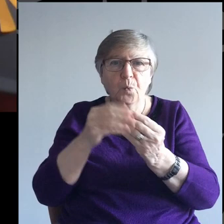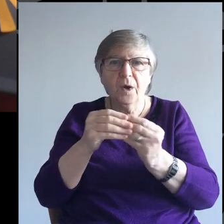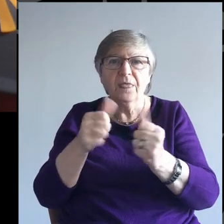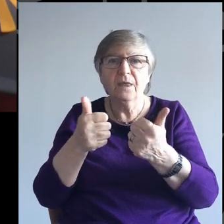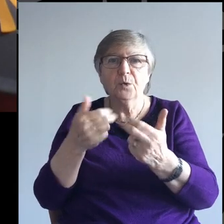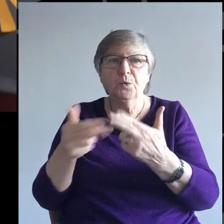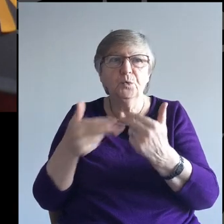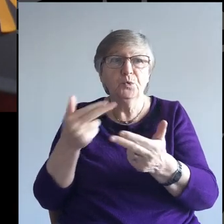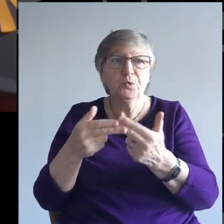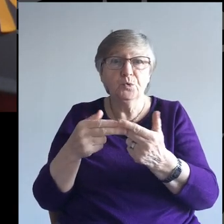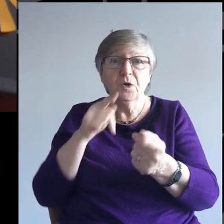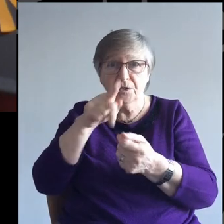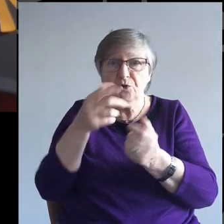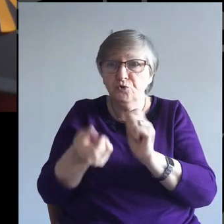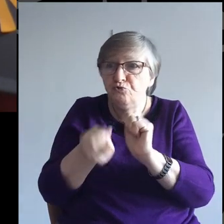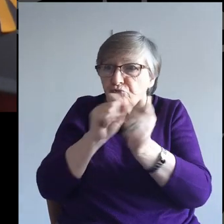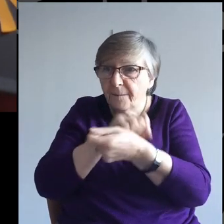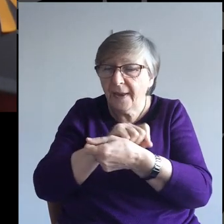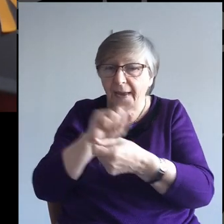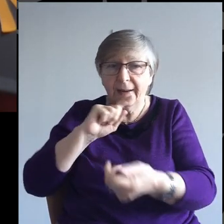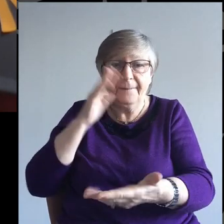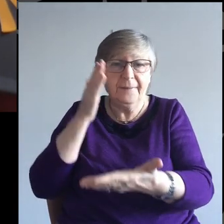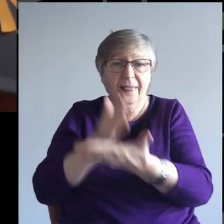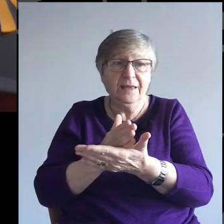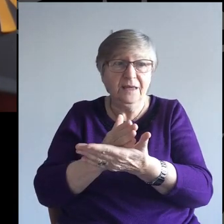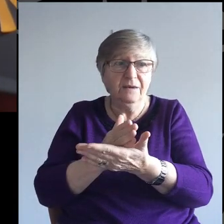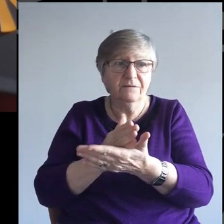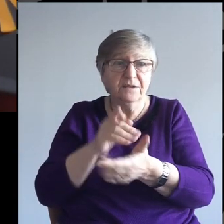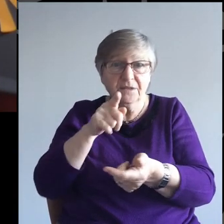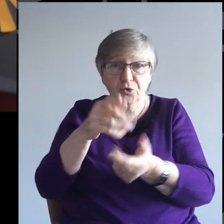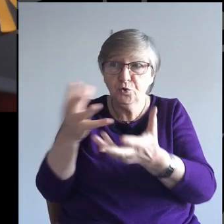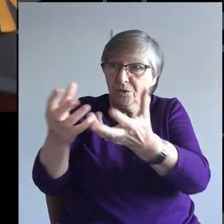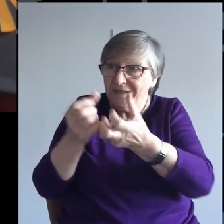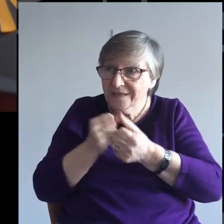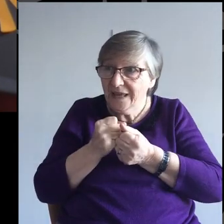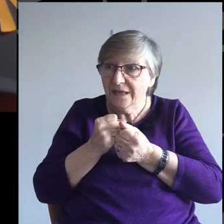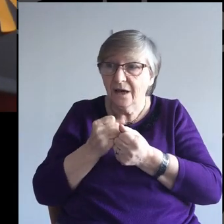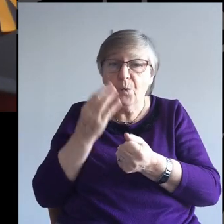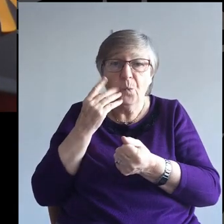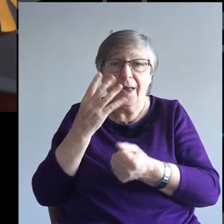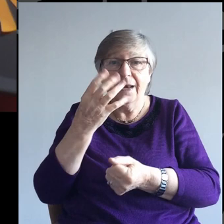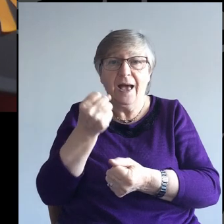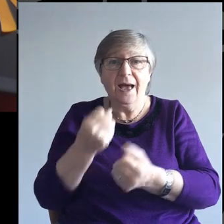repent and believe? Did you grasp hold of it when you had the chance?